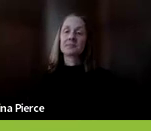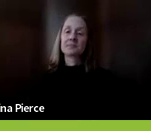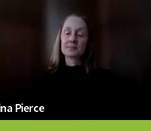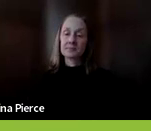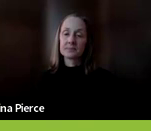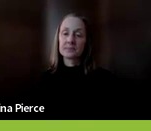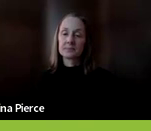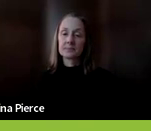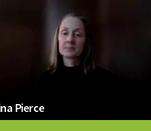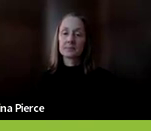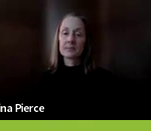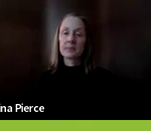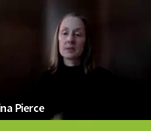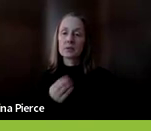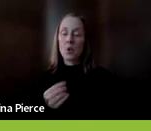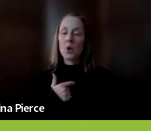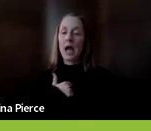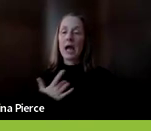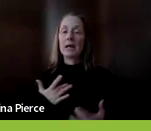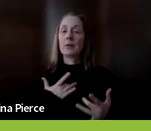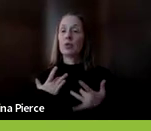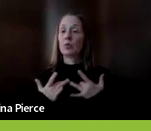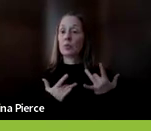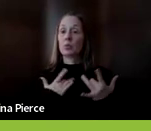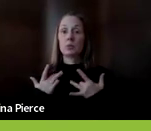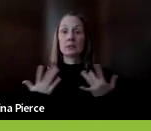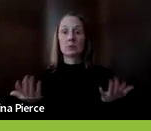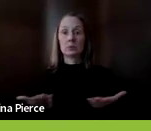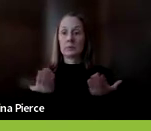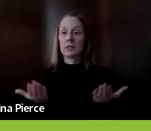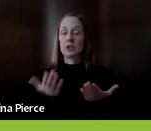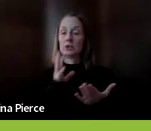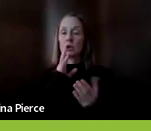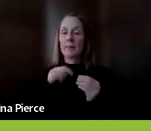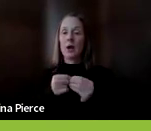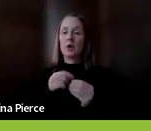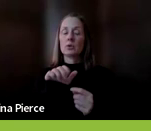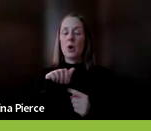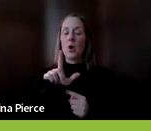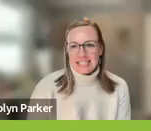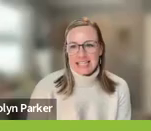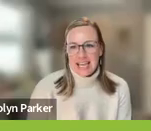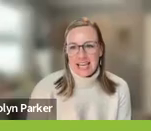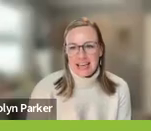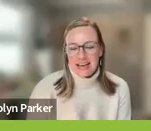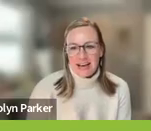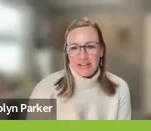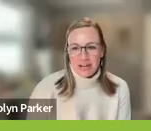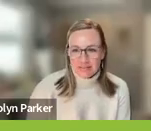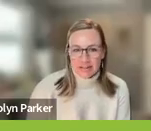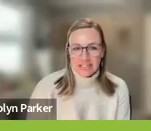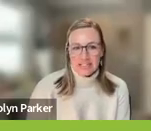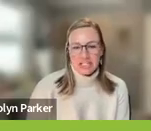So, I am thrilled to be here today to talk to you about Alt Shift. Alt Shift is a